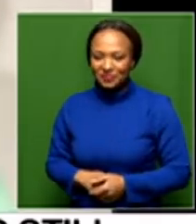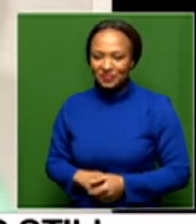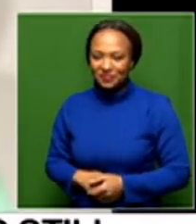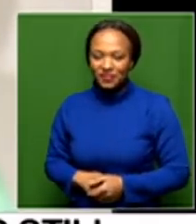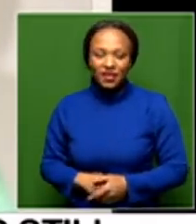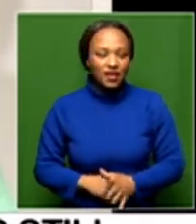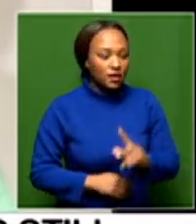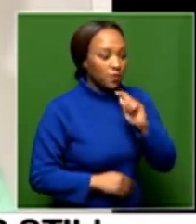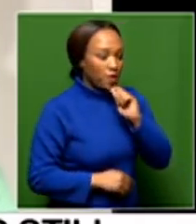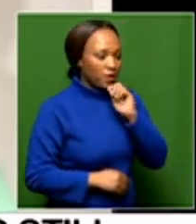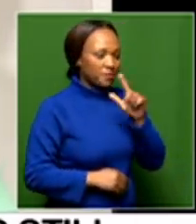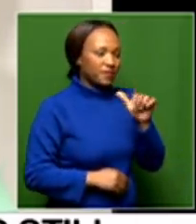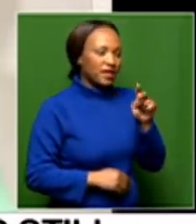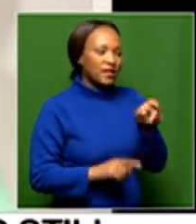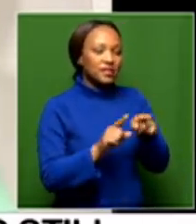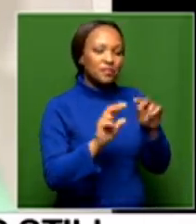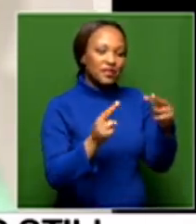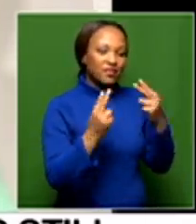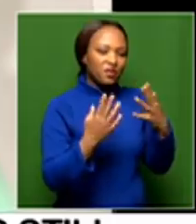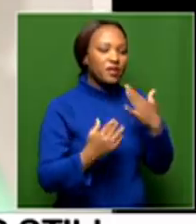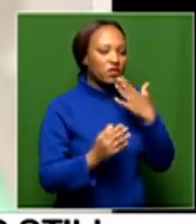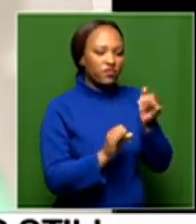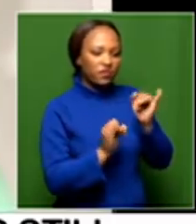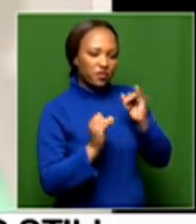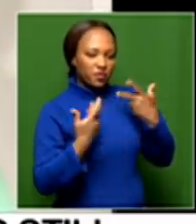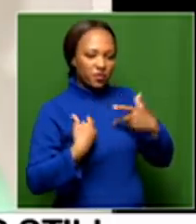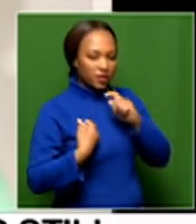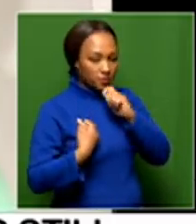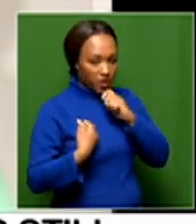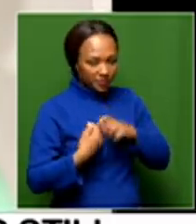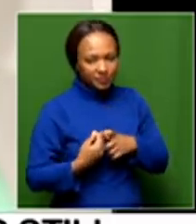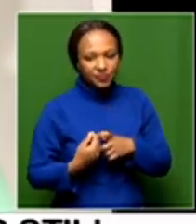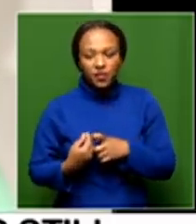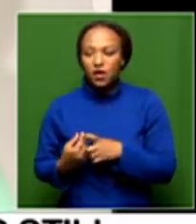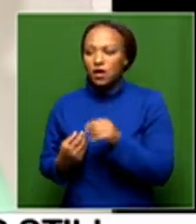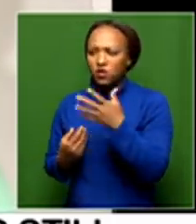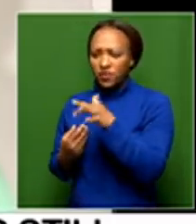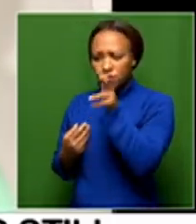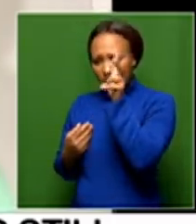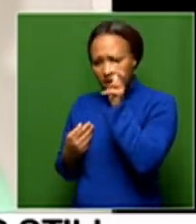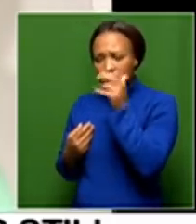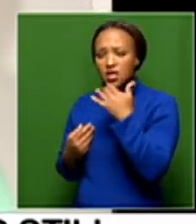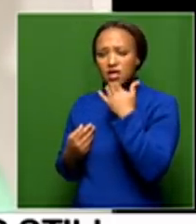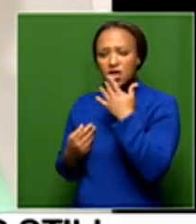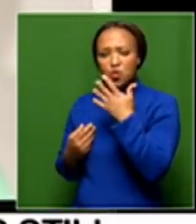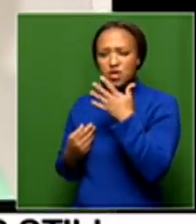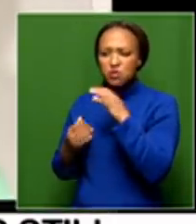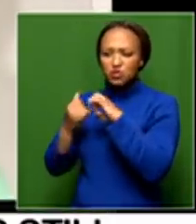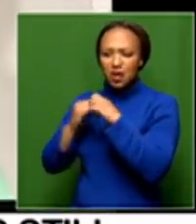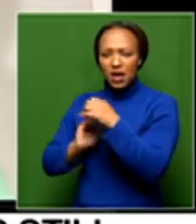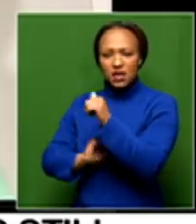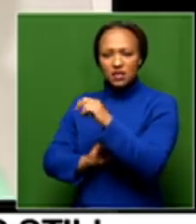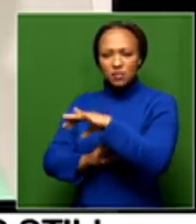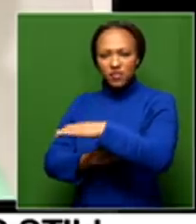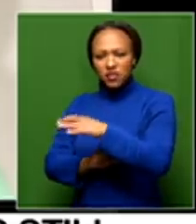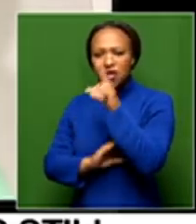Good morning, Leanne and your viewers. Thank you for having me this morning. All right. As you heard, unfortunately, we just can't seem to get hold of the ANC's